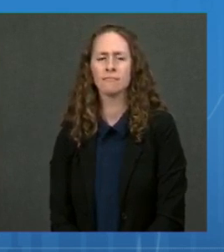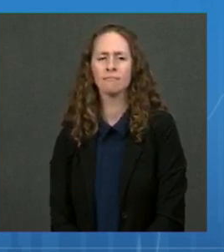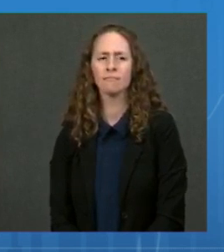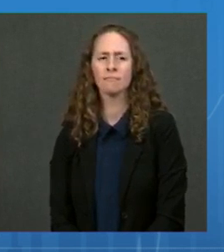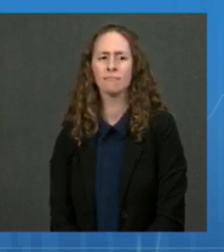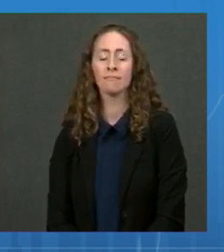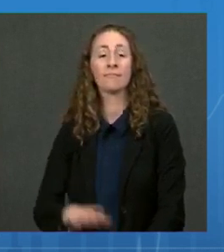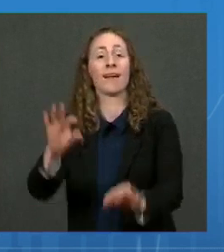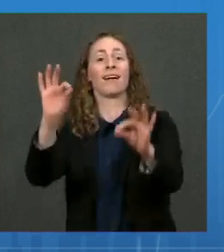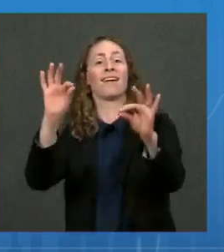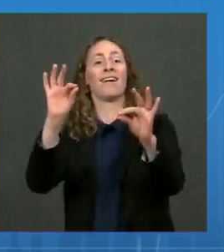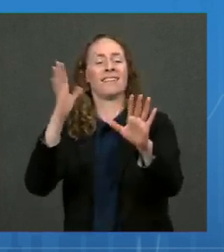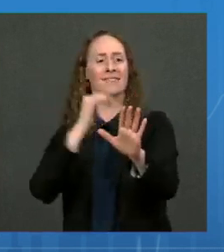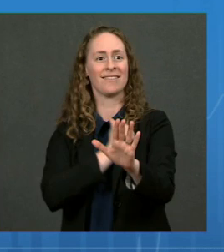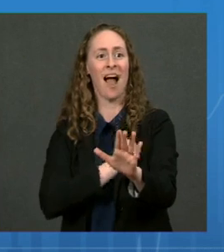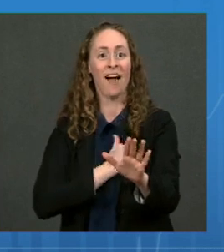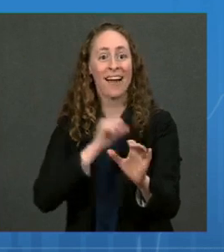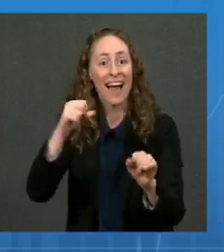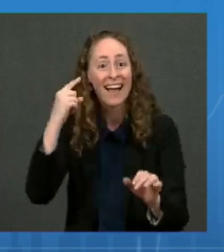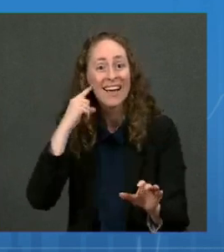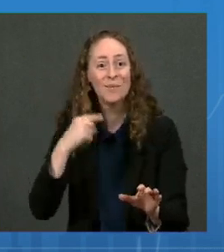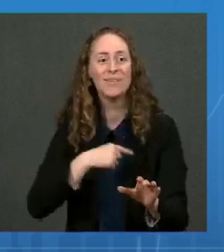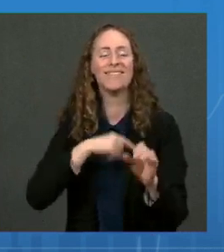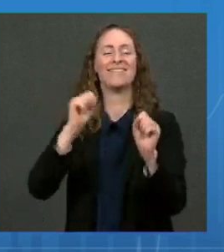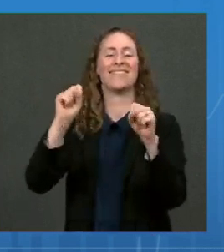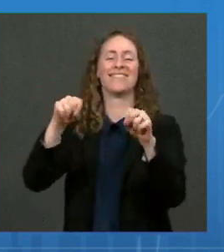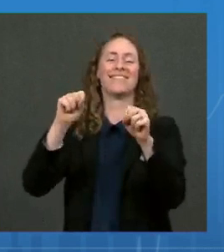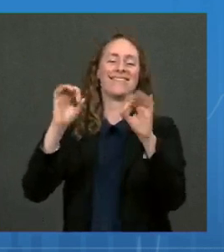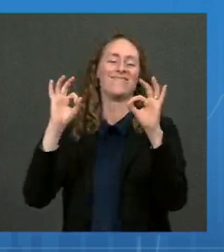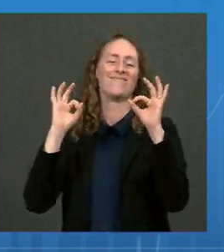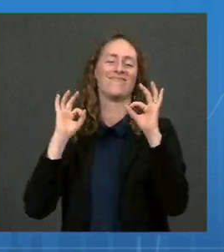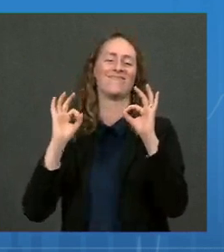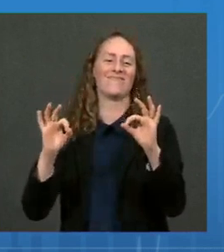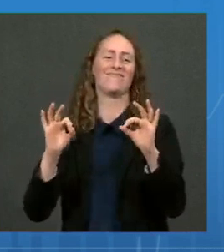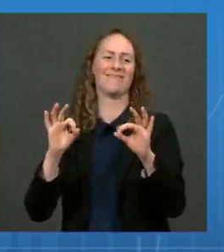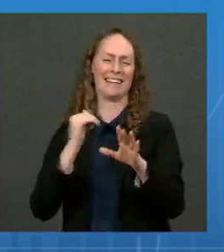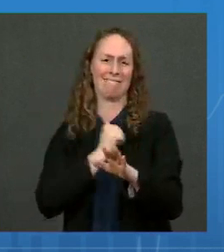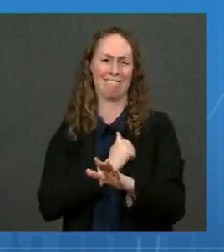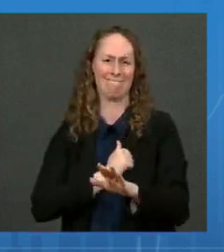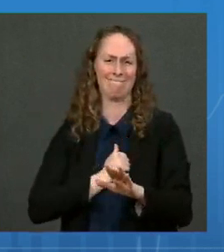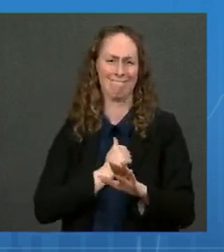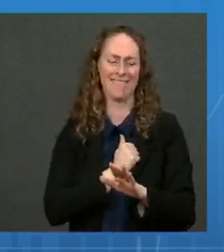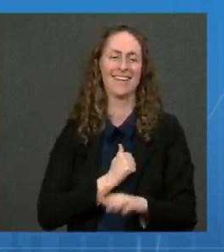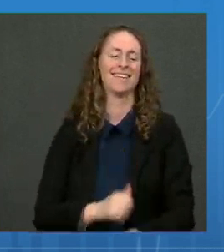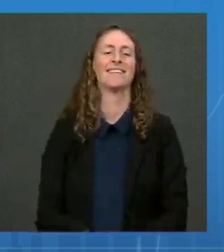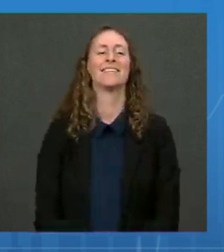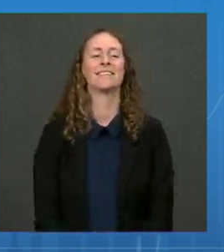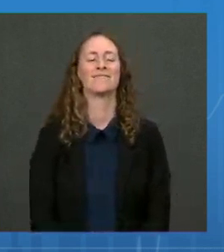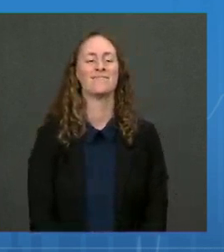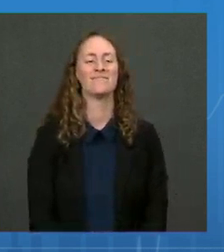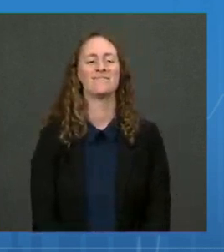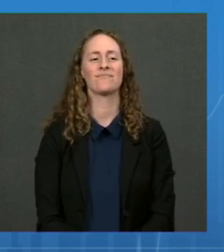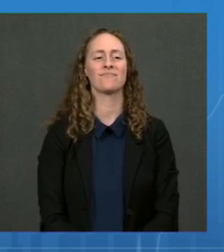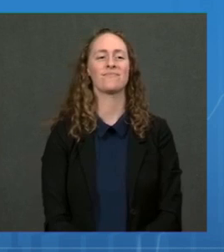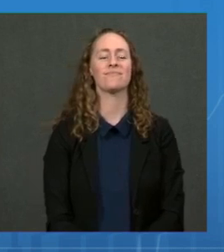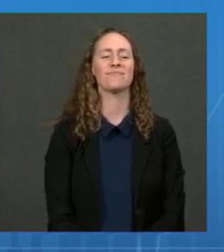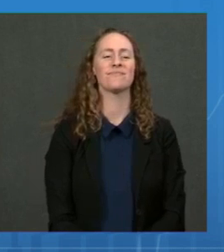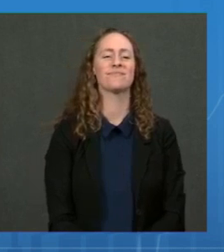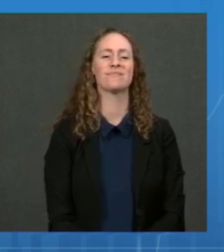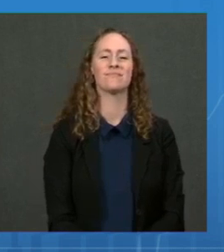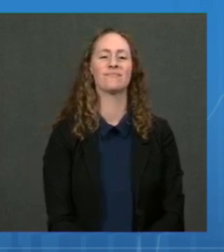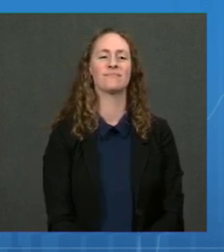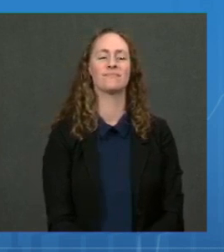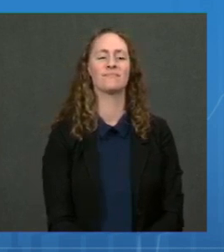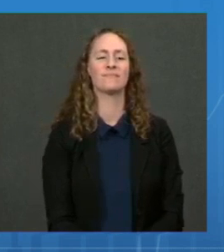Hi. Sorry. Can you hear me now? Now we can. Yes. Thank you. Sorry about that. Jeff, you have said before that pending appropriate